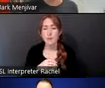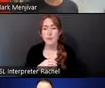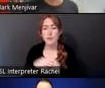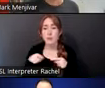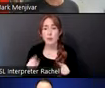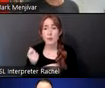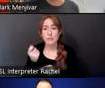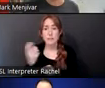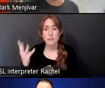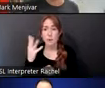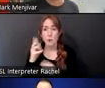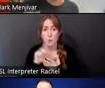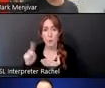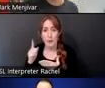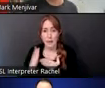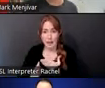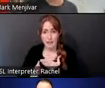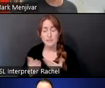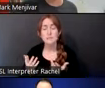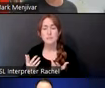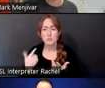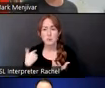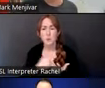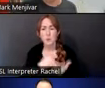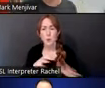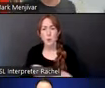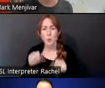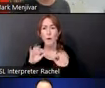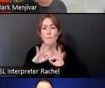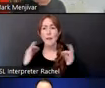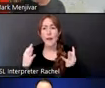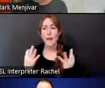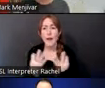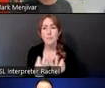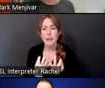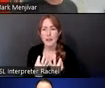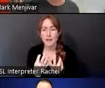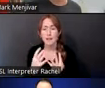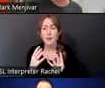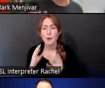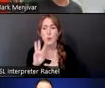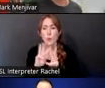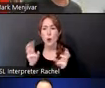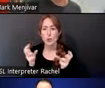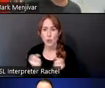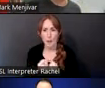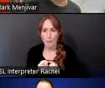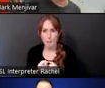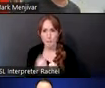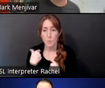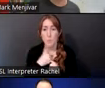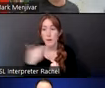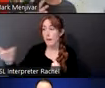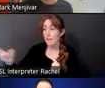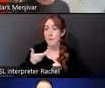we held community or family archive workshops inside of the space where we invited families from the Austin